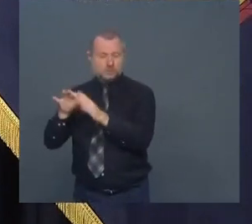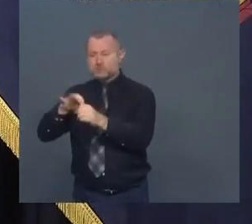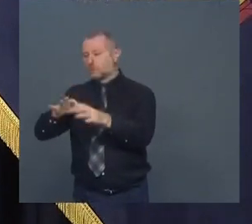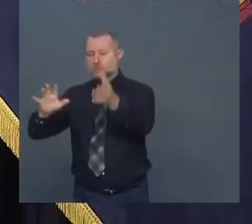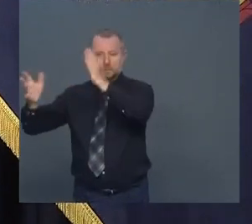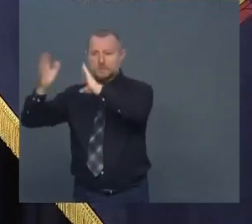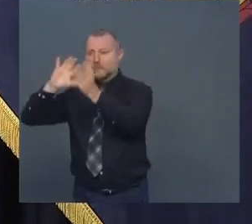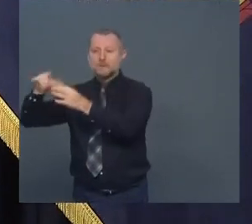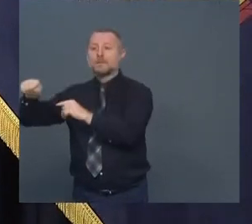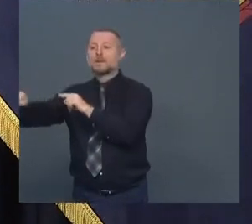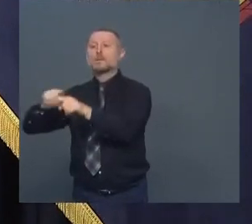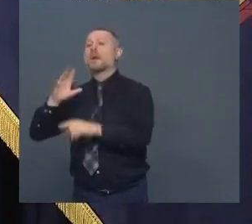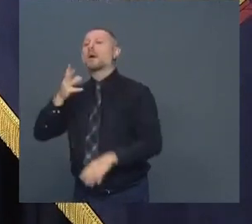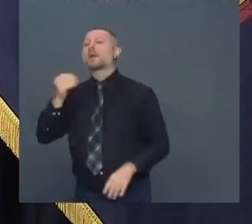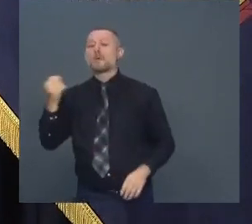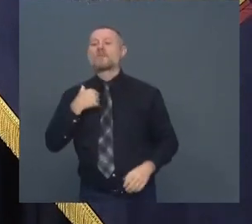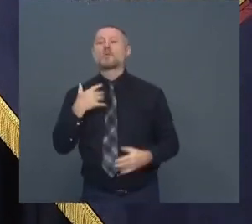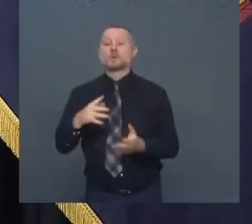had it with college presidents